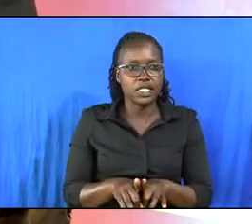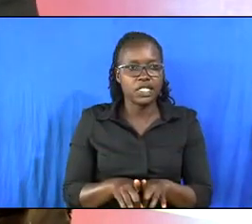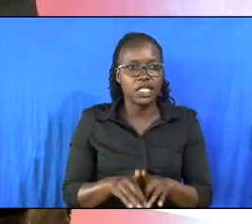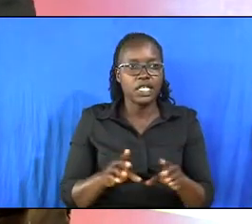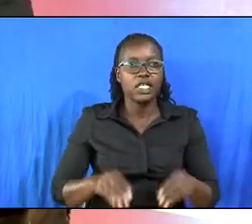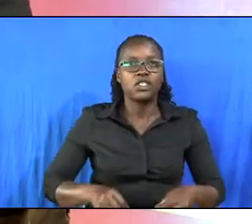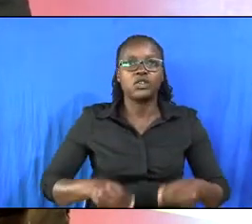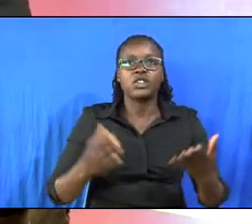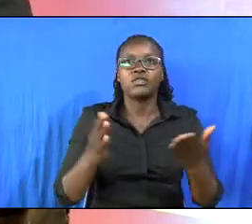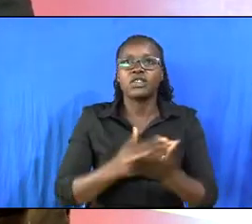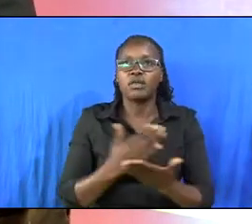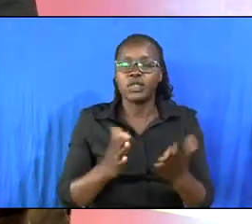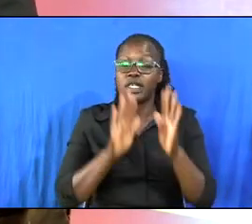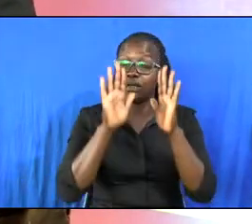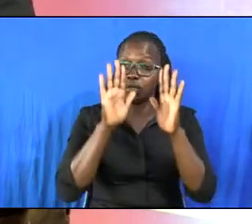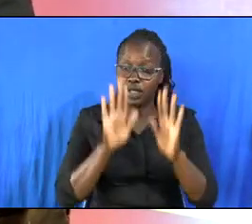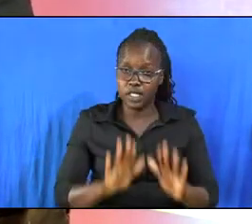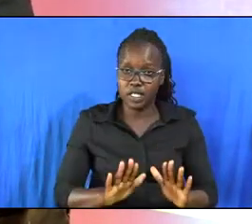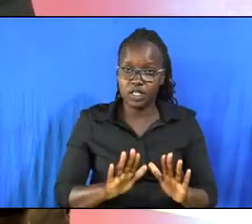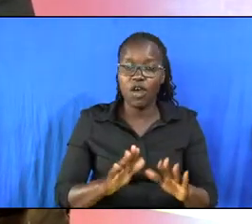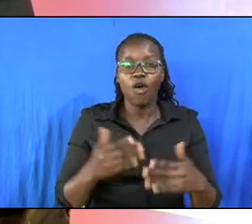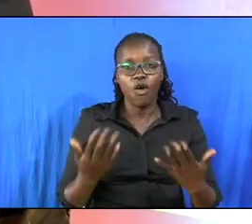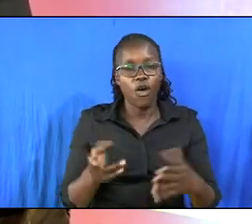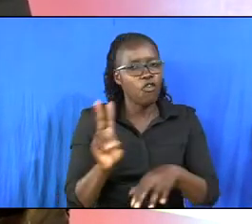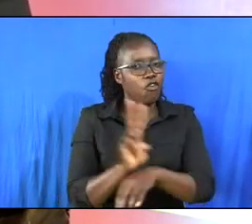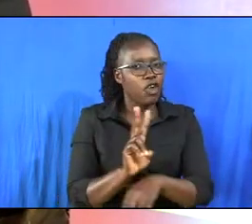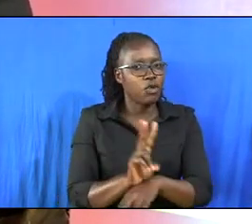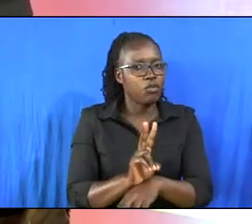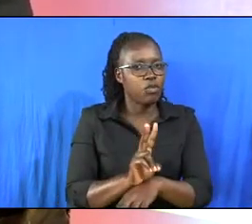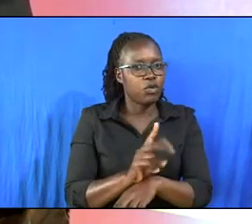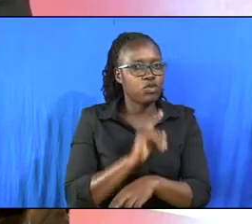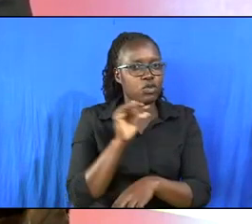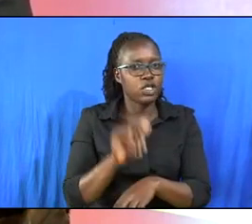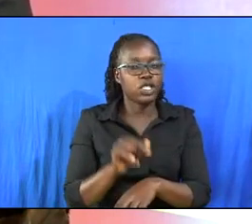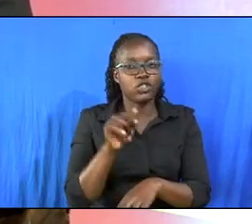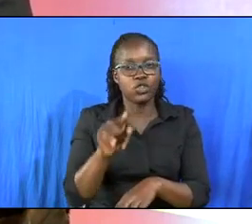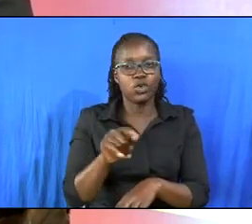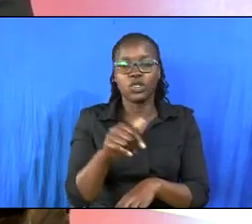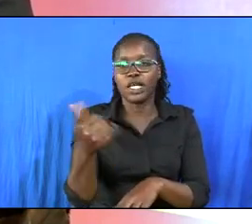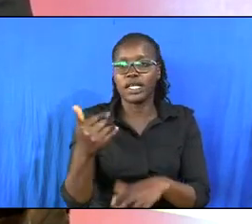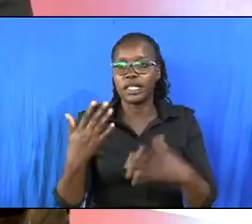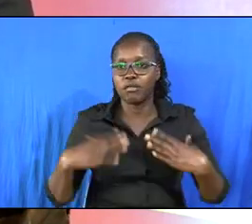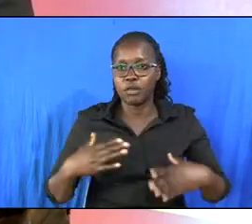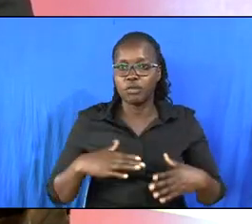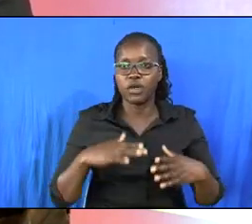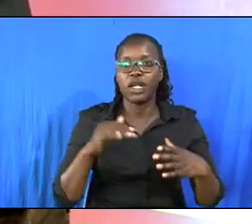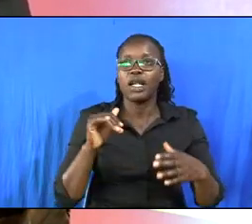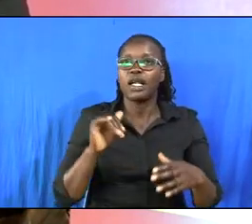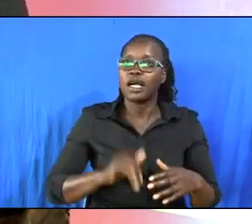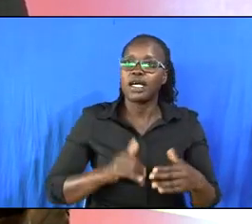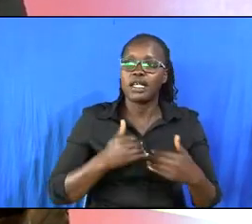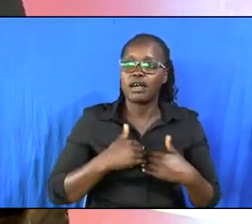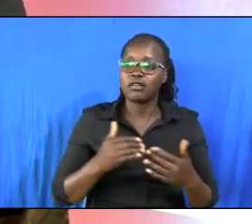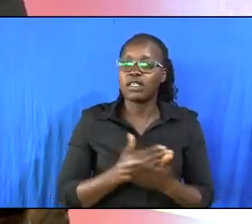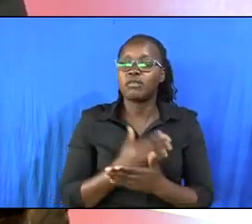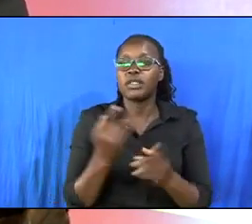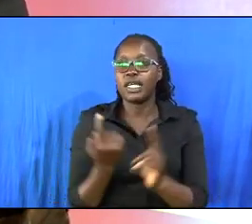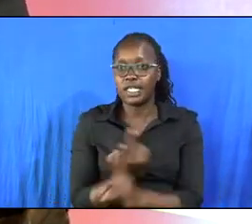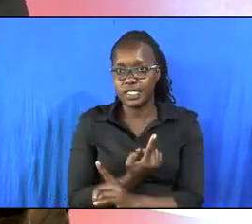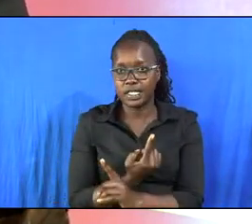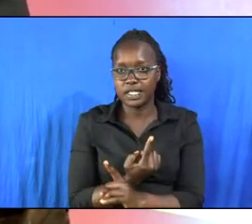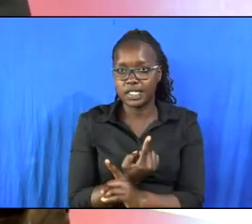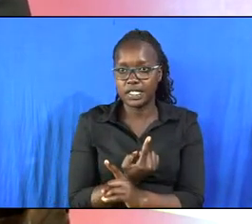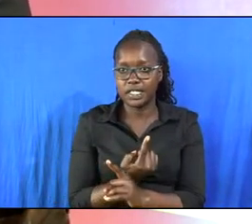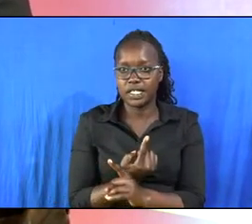to give up something important or valuable so that you or other people can do or have something else